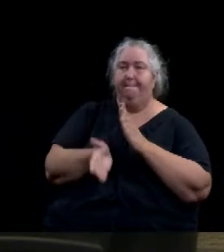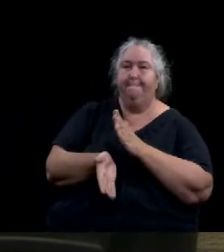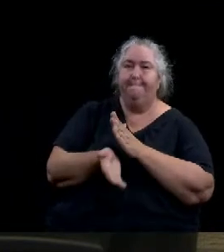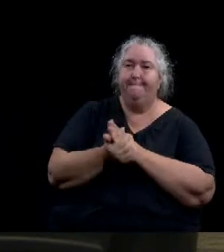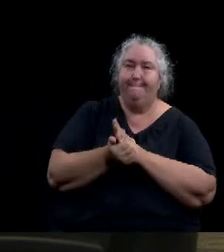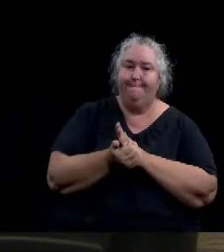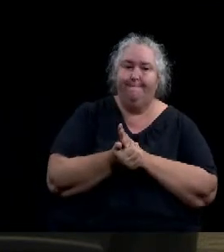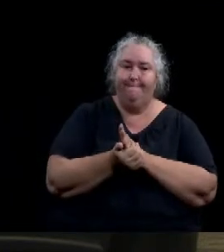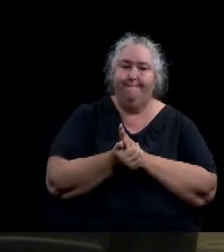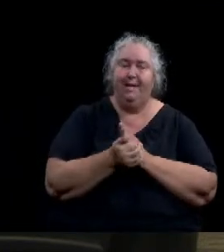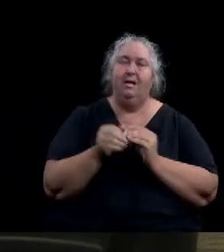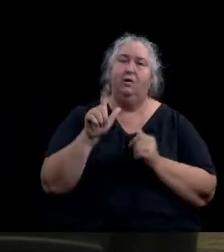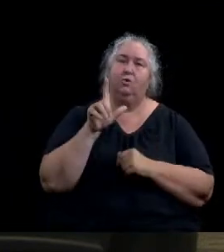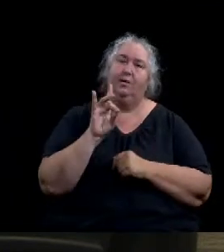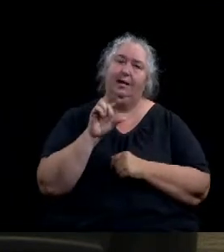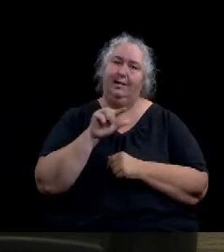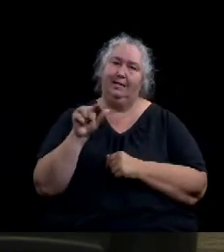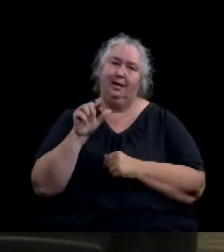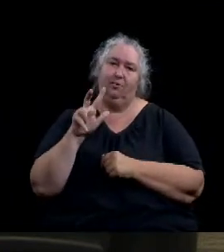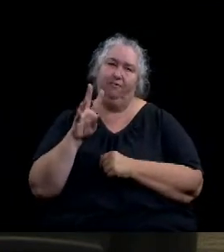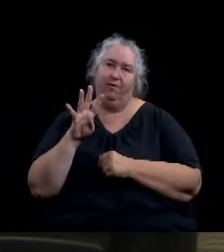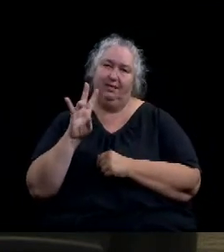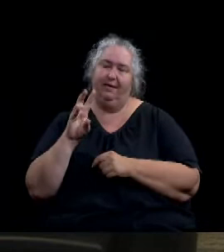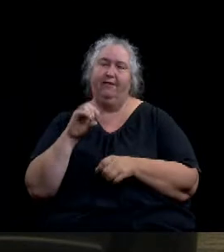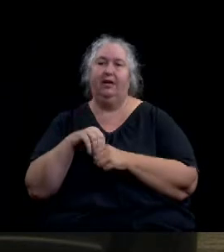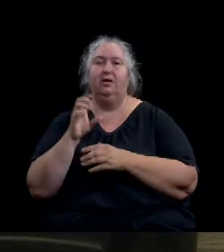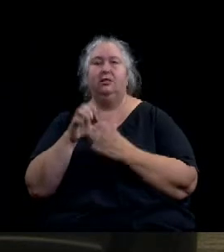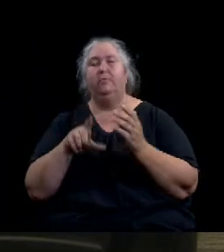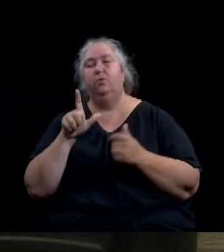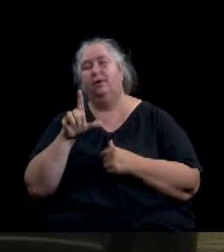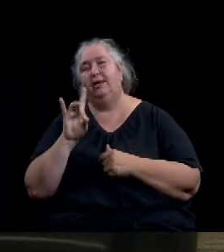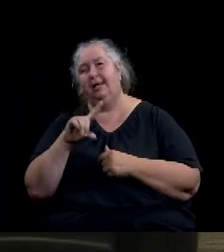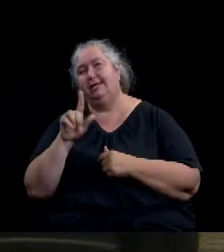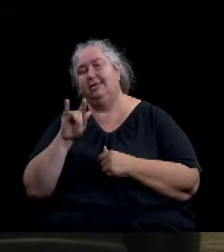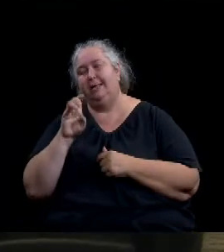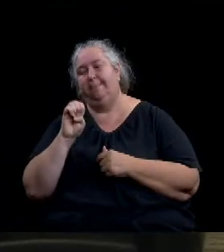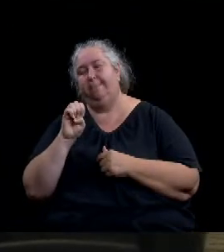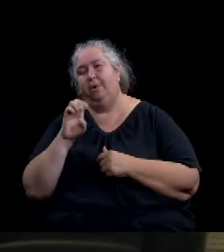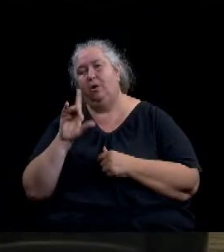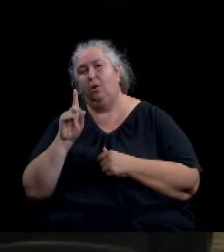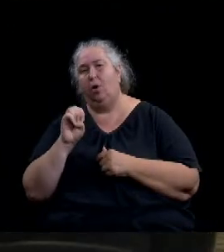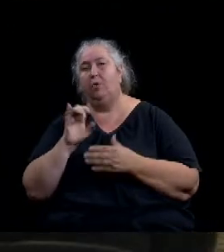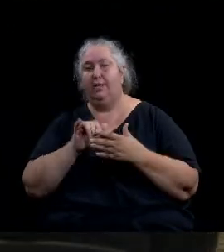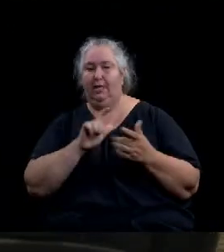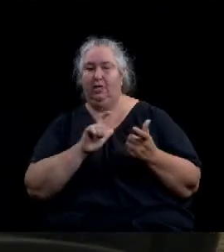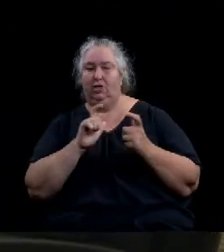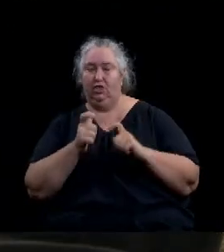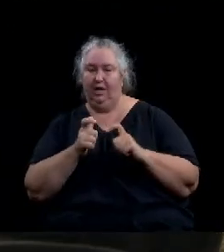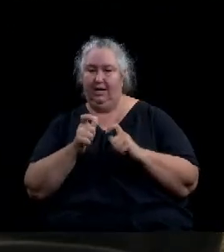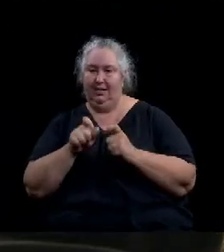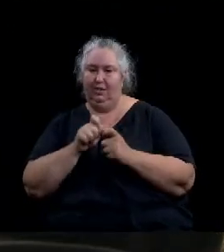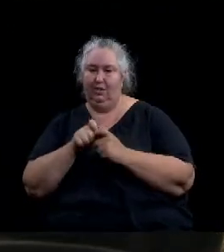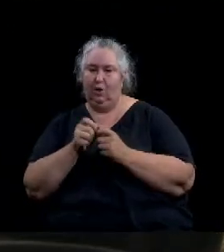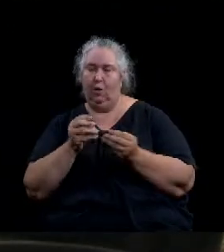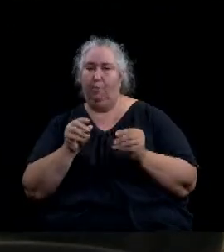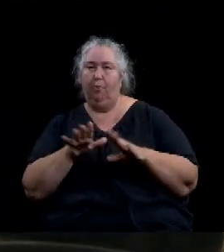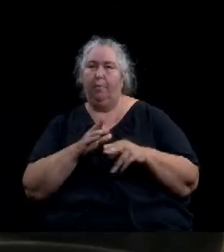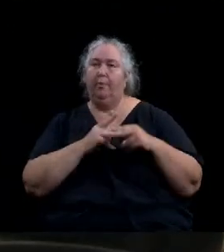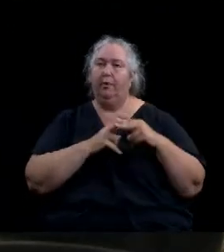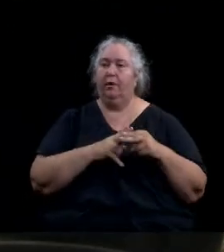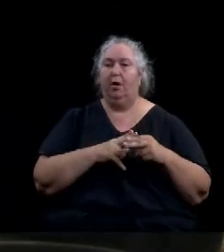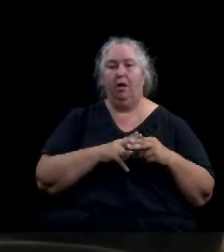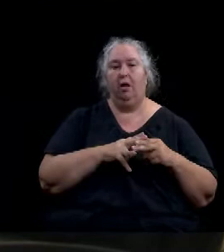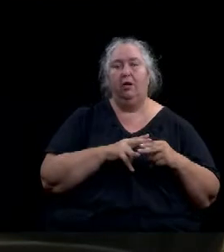28 zoning of said code, providing that the zoning map that shall be changed so that certain property described as lot four, block six of the Wentz Heights addition, known as 28